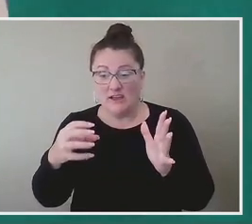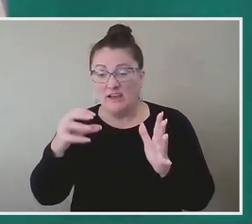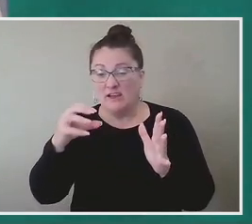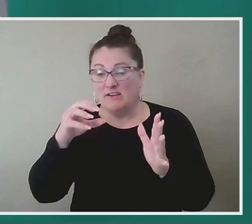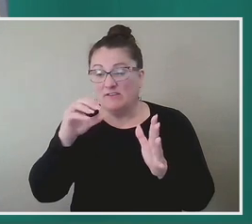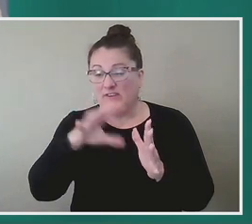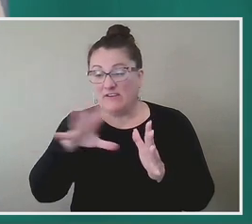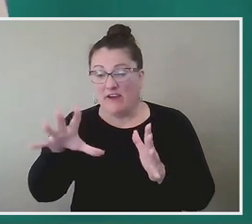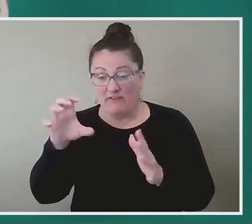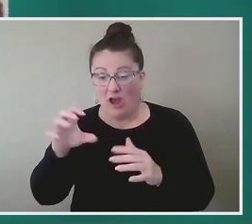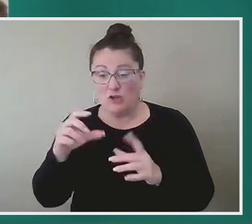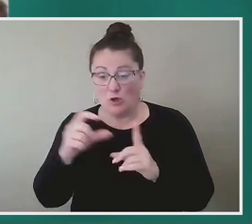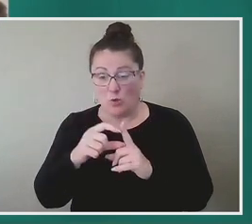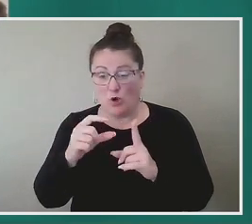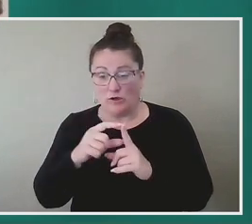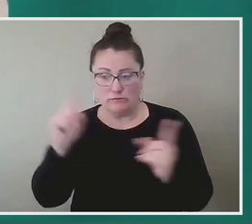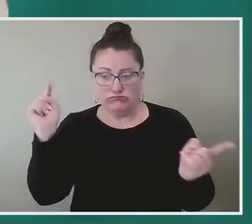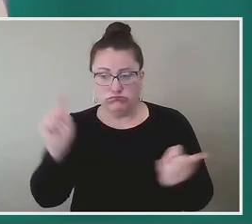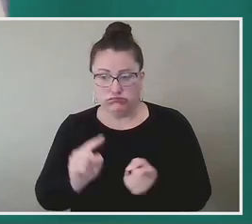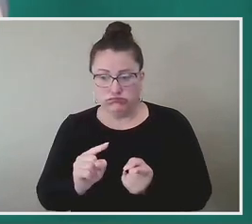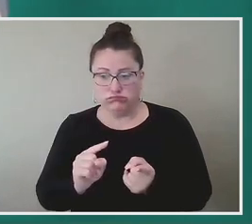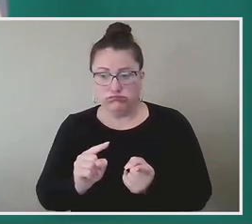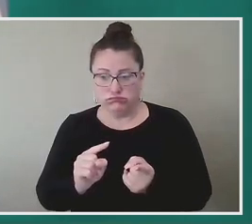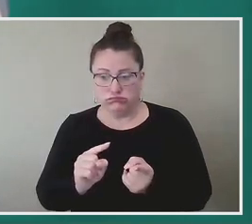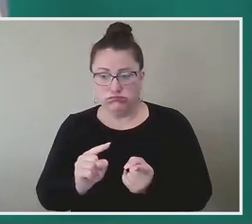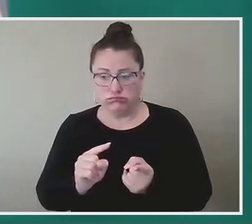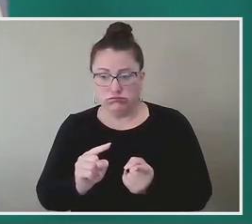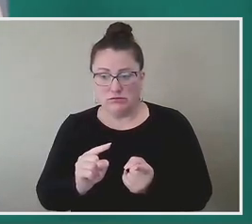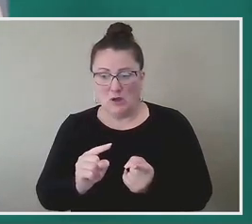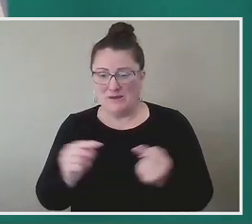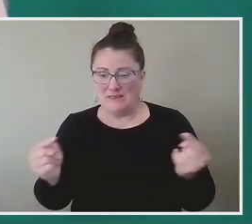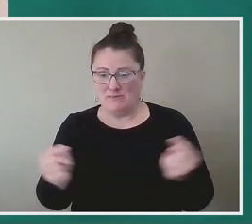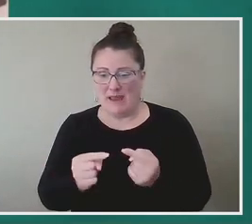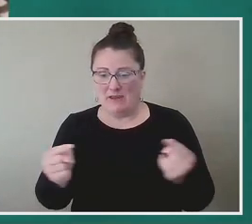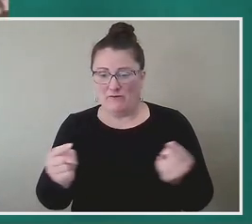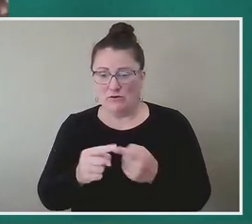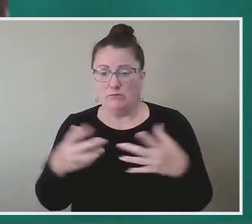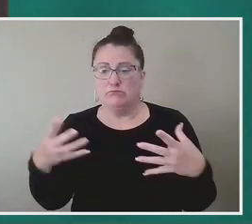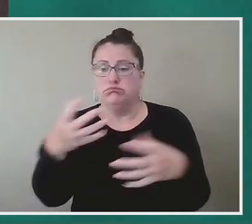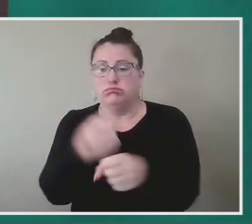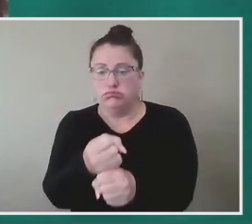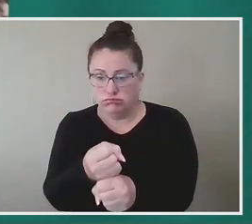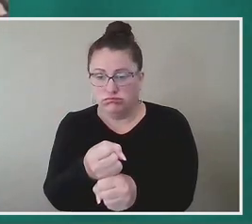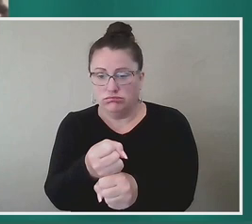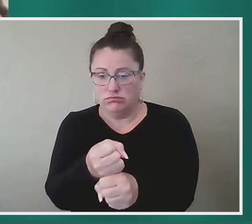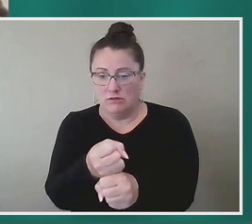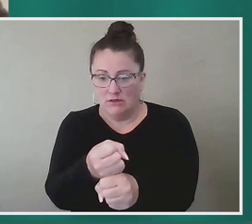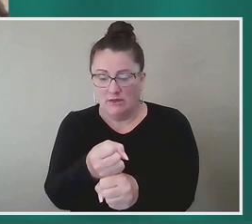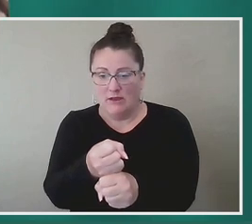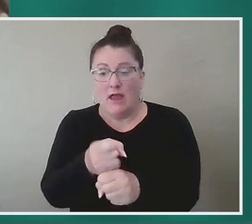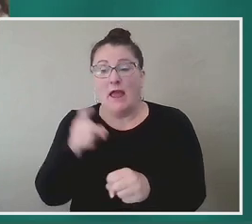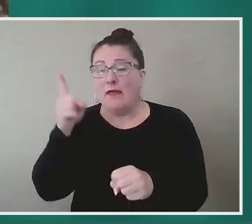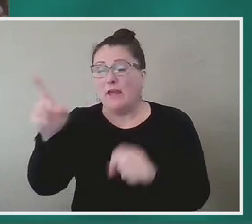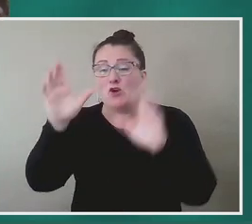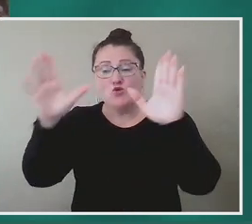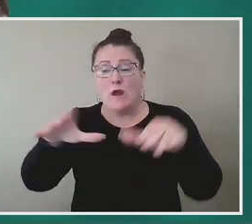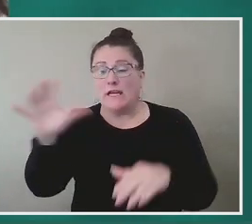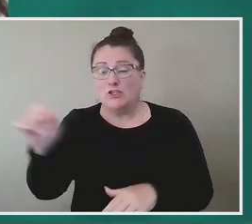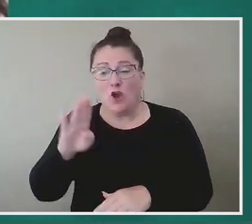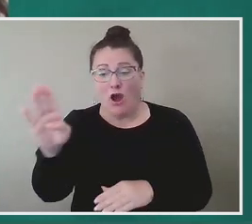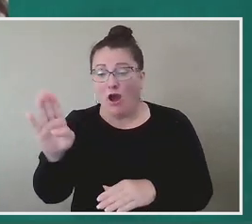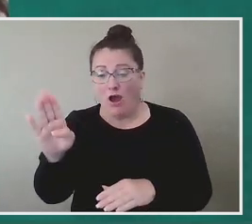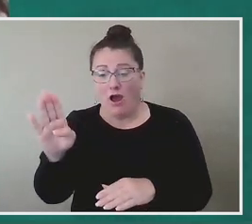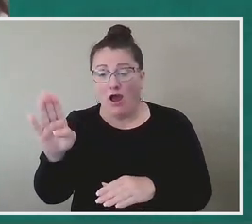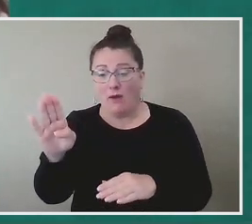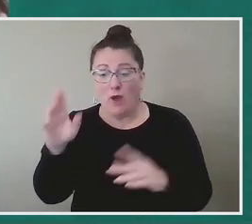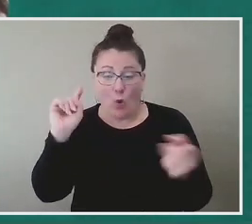Um, um, and so it was, it was painful. Um, they did an amazing, they did a great job. They did an amazing job, but